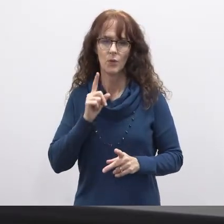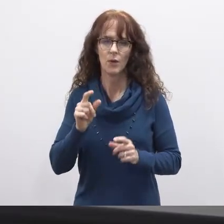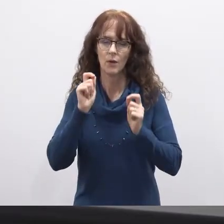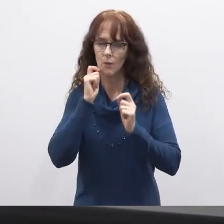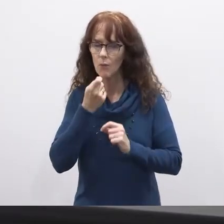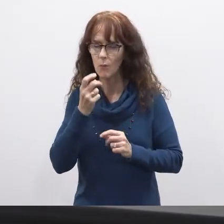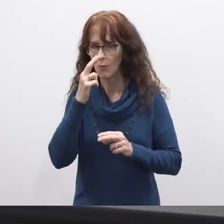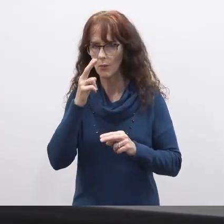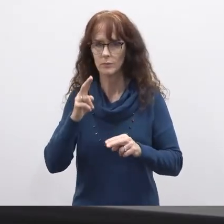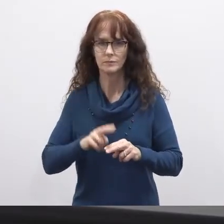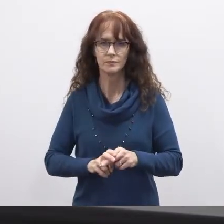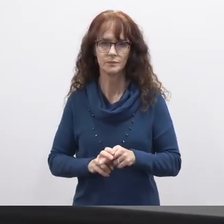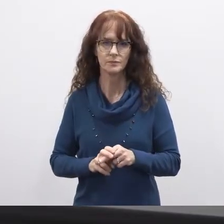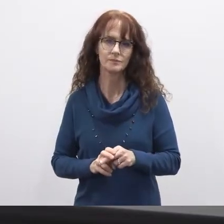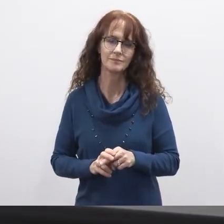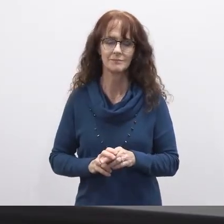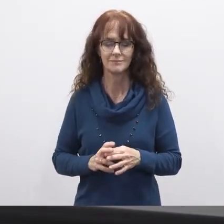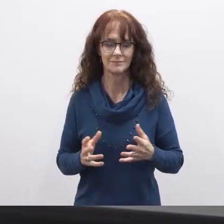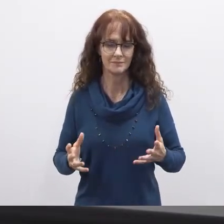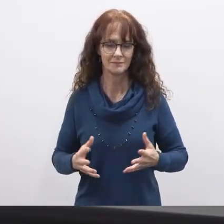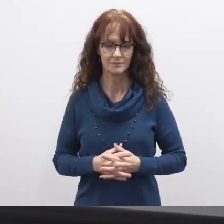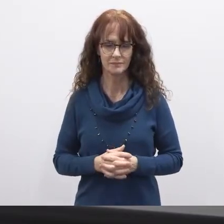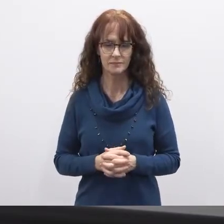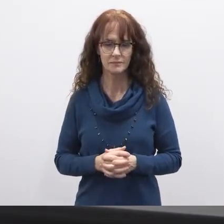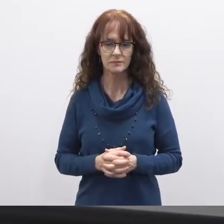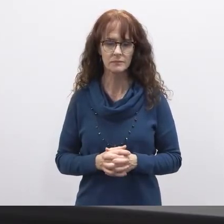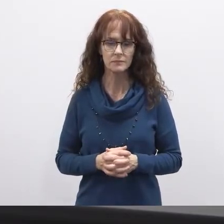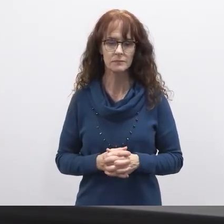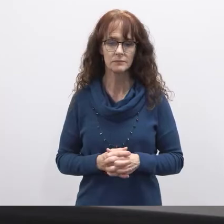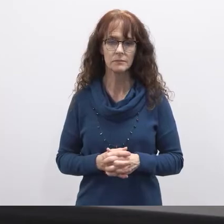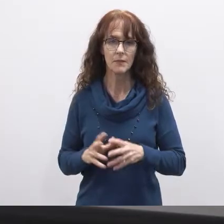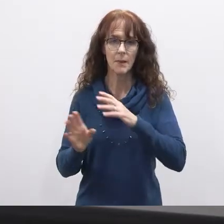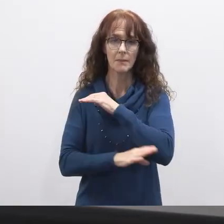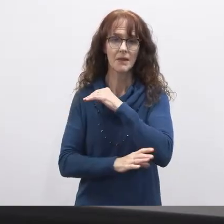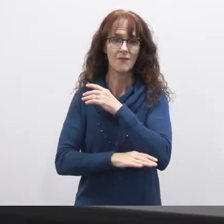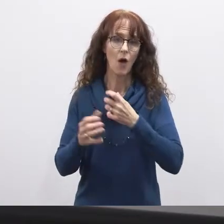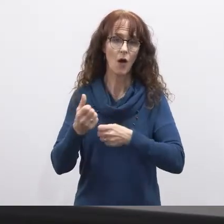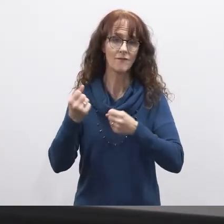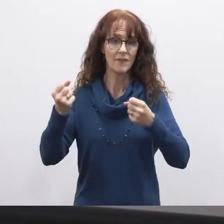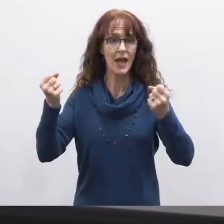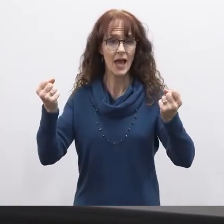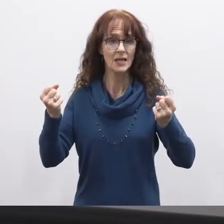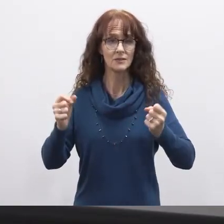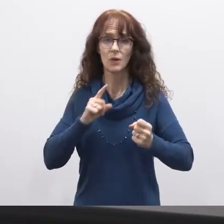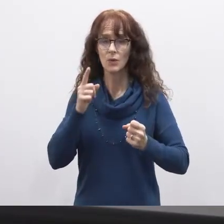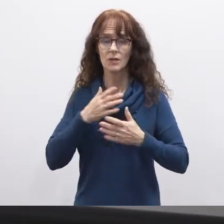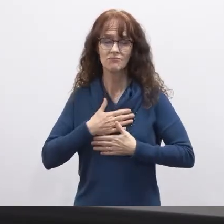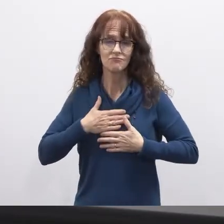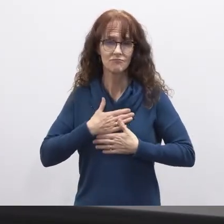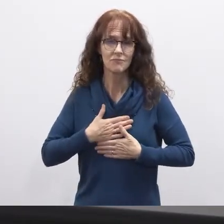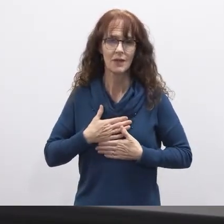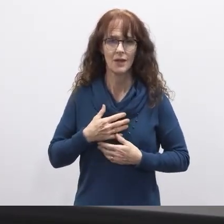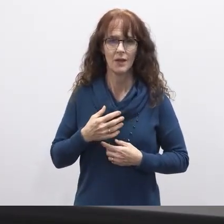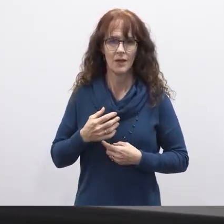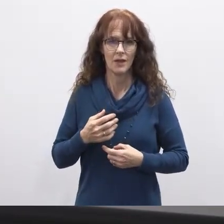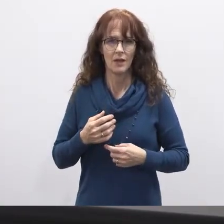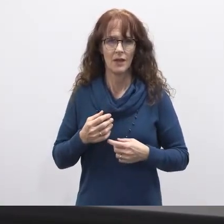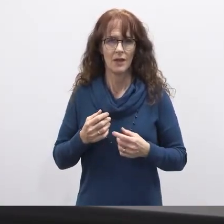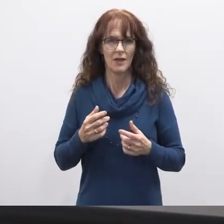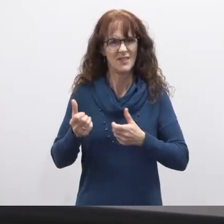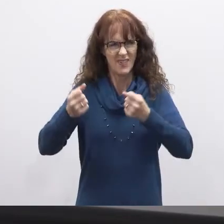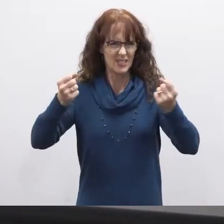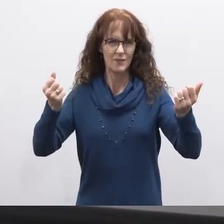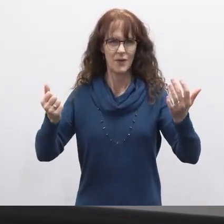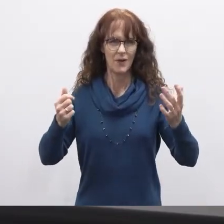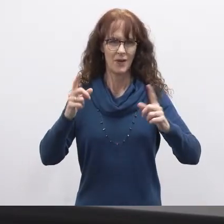cool and really fun uh but i'd have to say the fall fest was really fun because it's like a huge festival